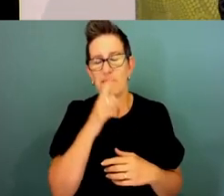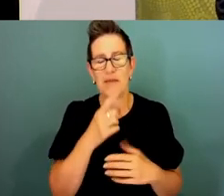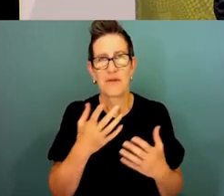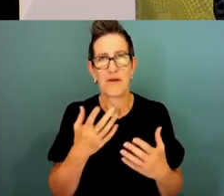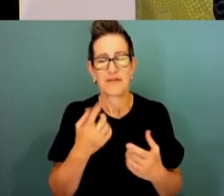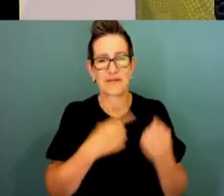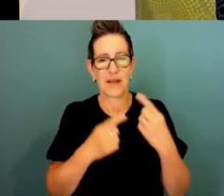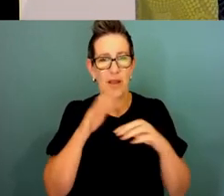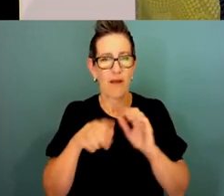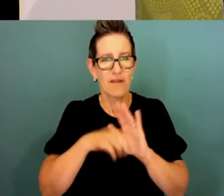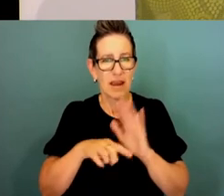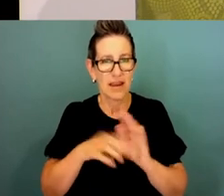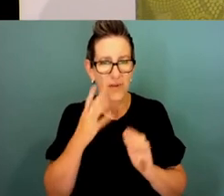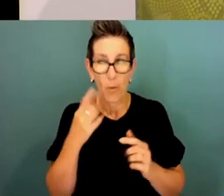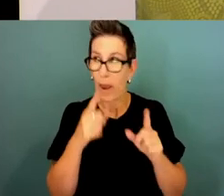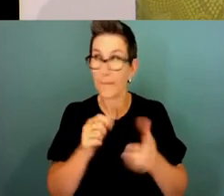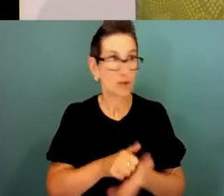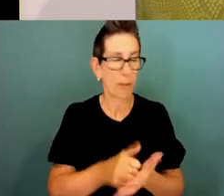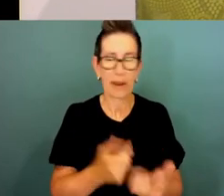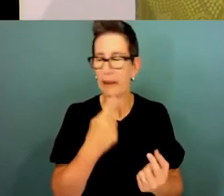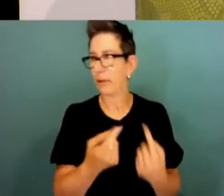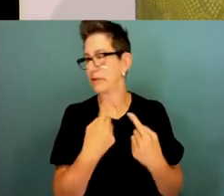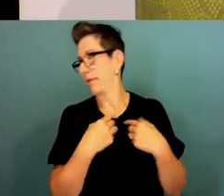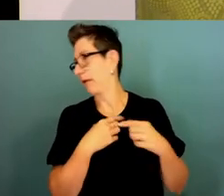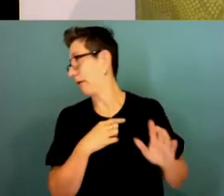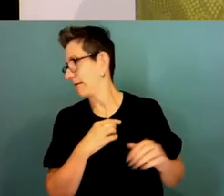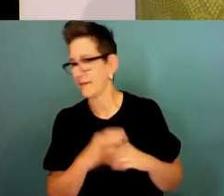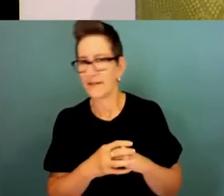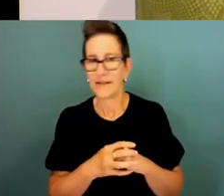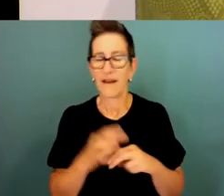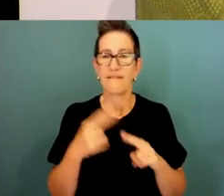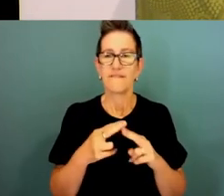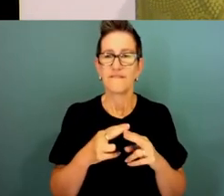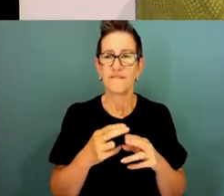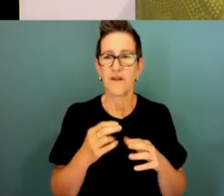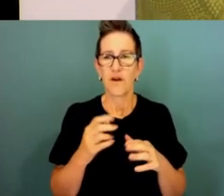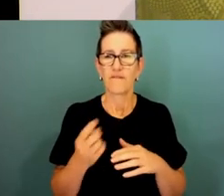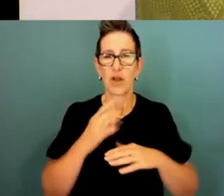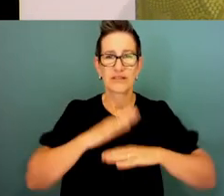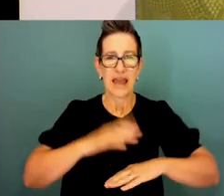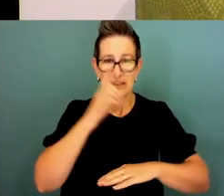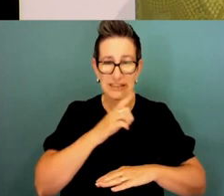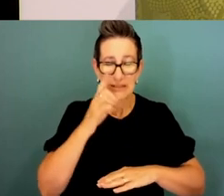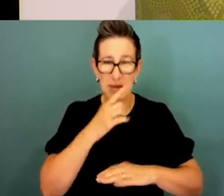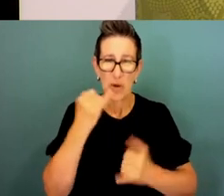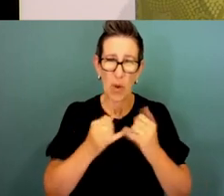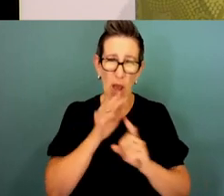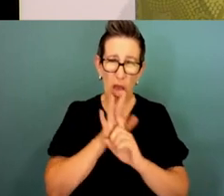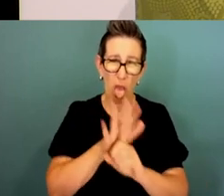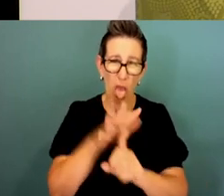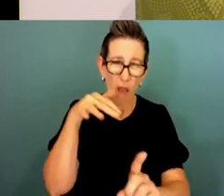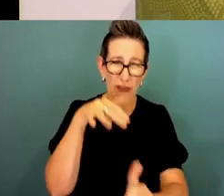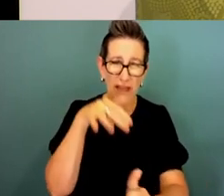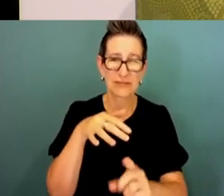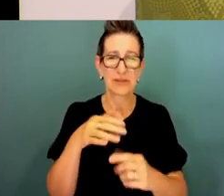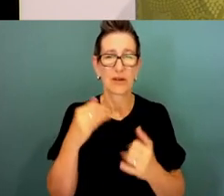It's even higher for First Nations employees and employees with a disability. So this is something that we are keeping our